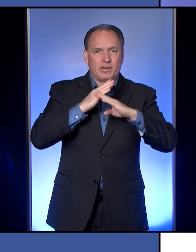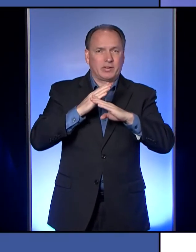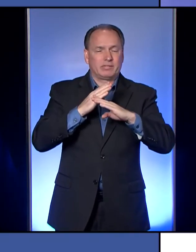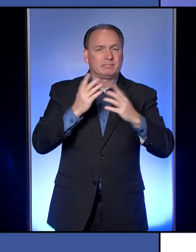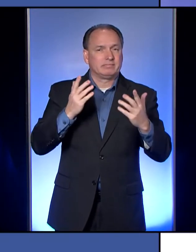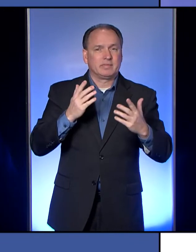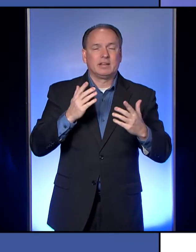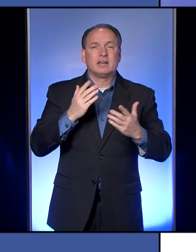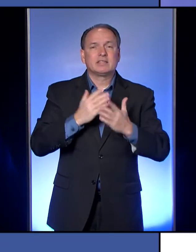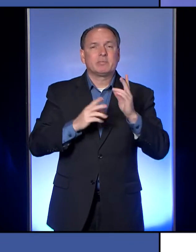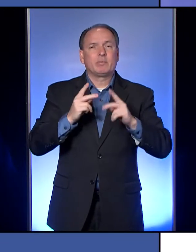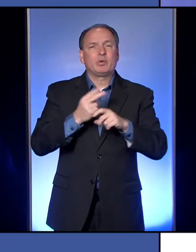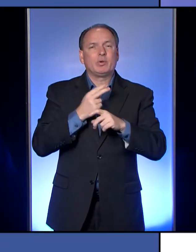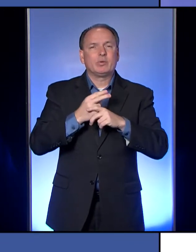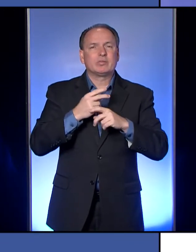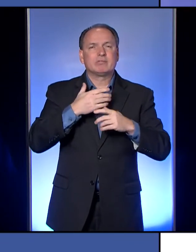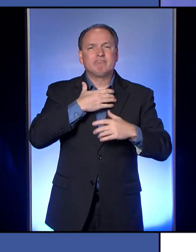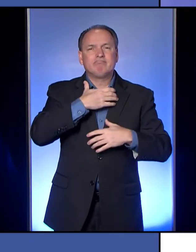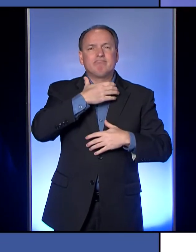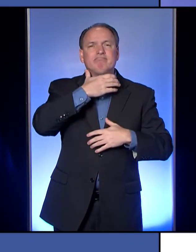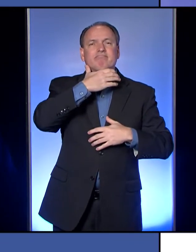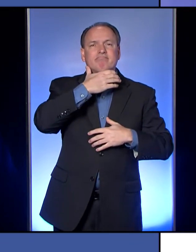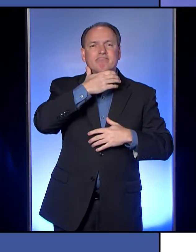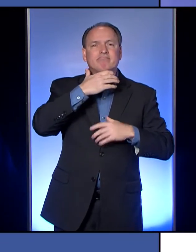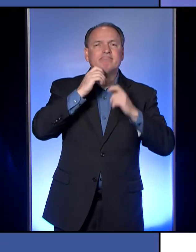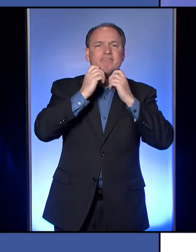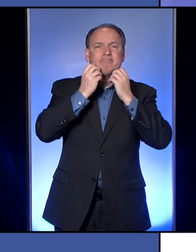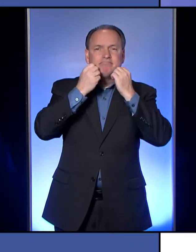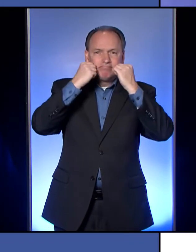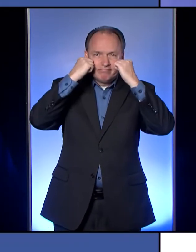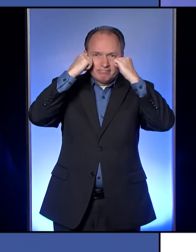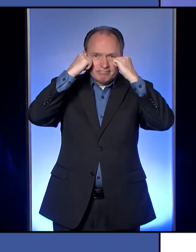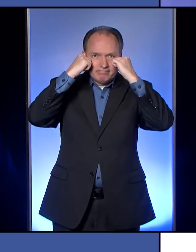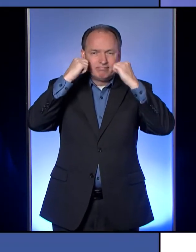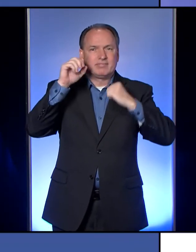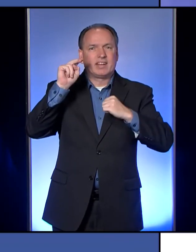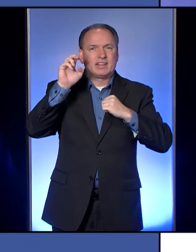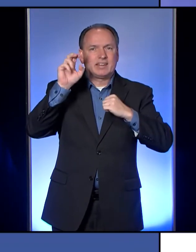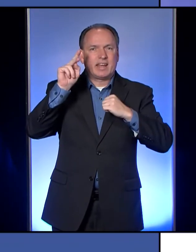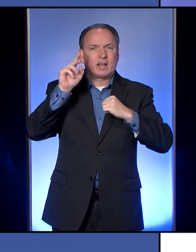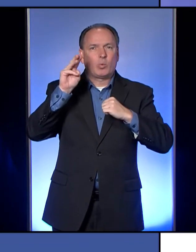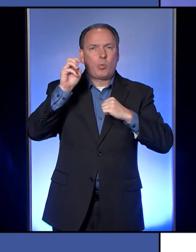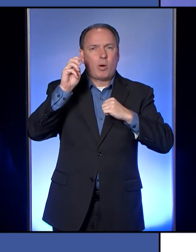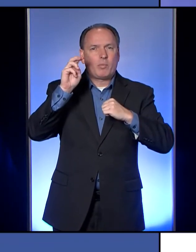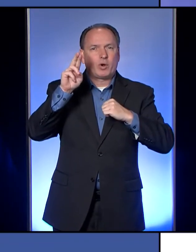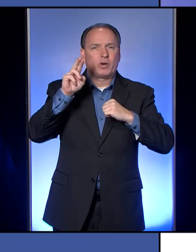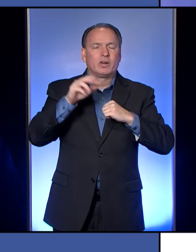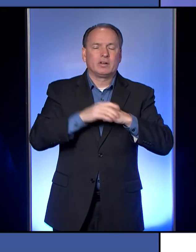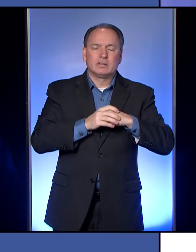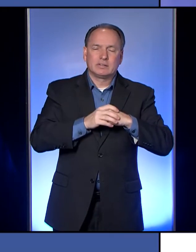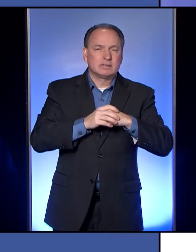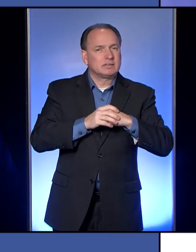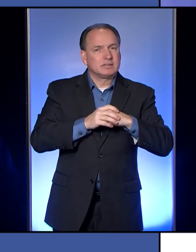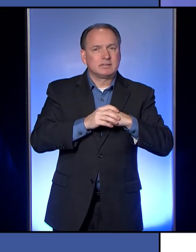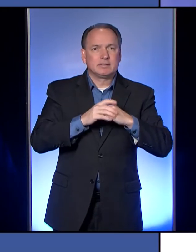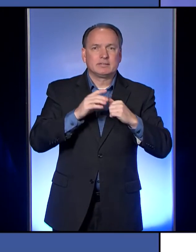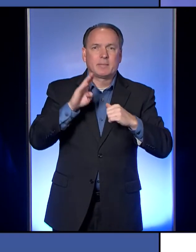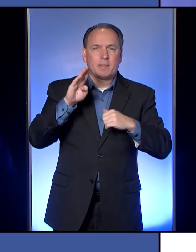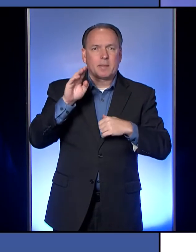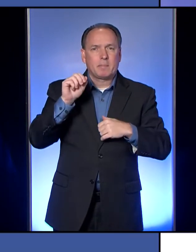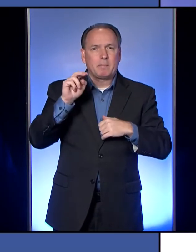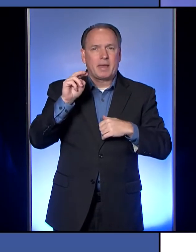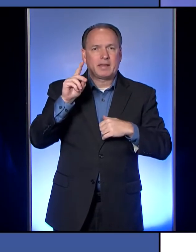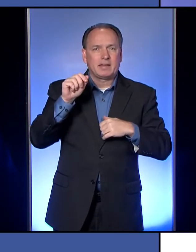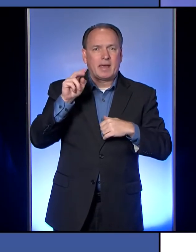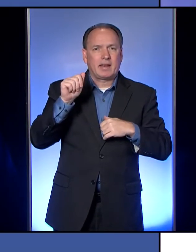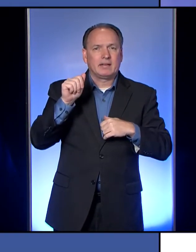people have those neck warmers, you know, um, they take those and then they pull it up over their mouth and their nose when they're out a bandana. Some